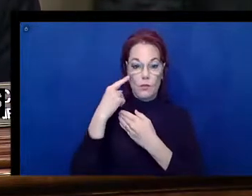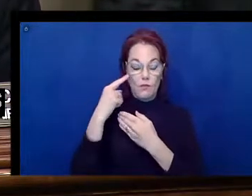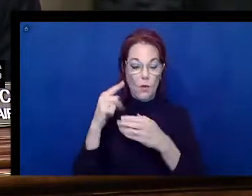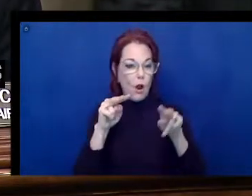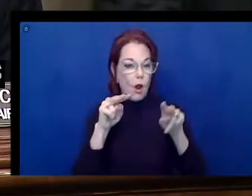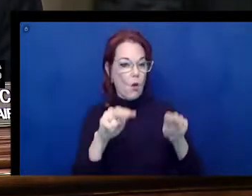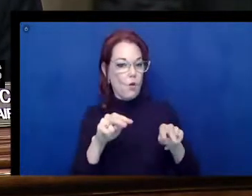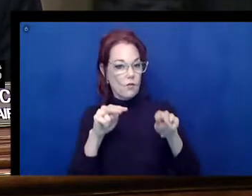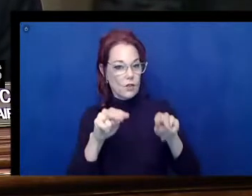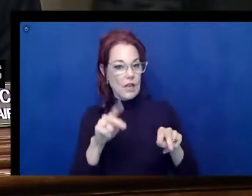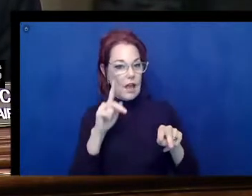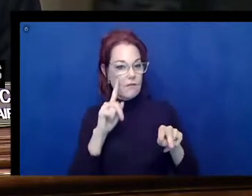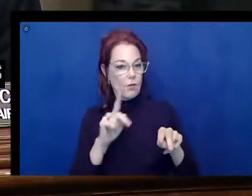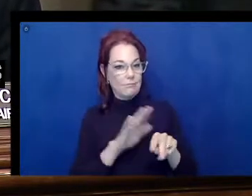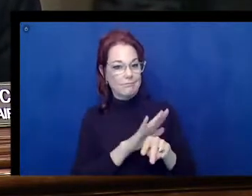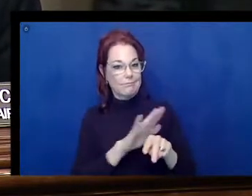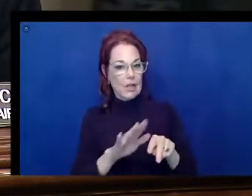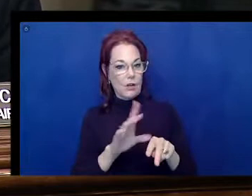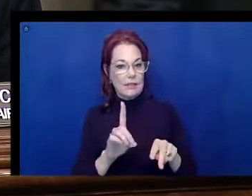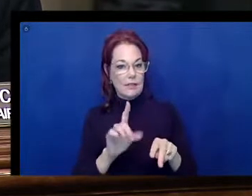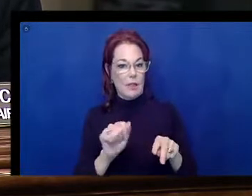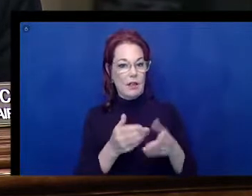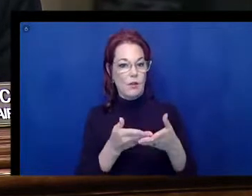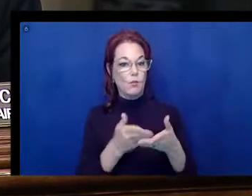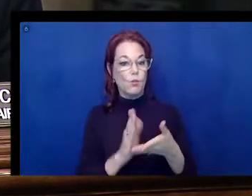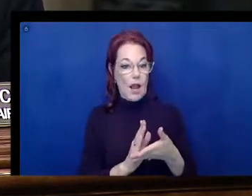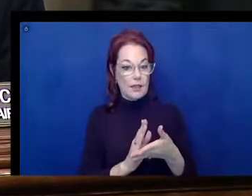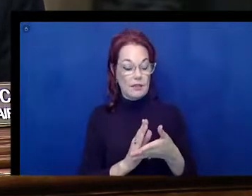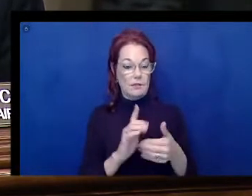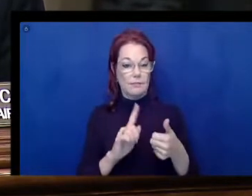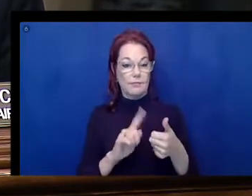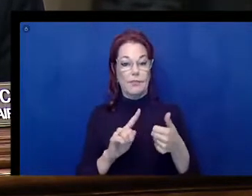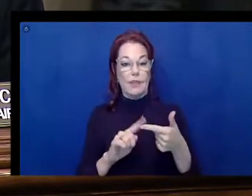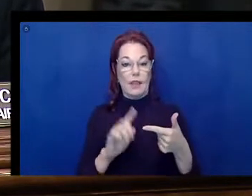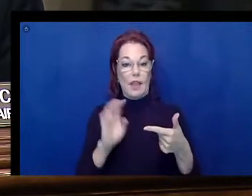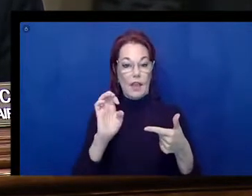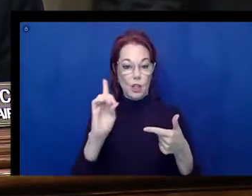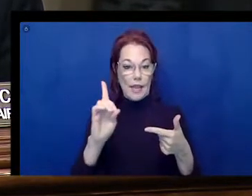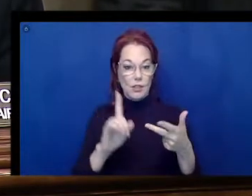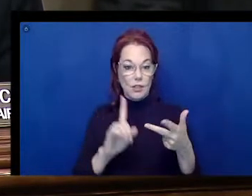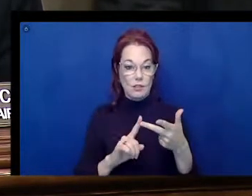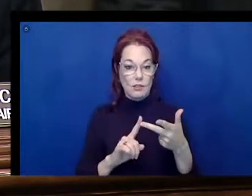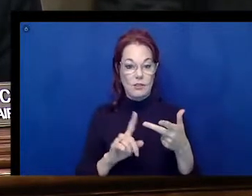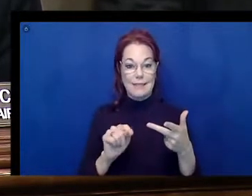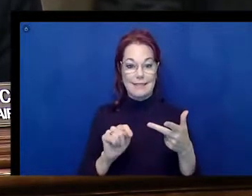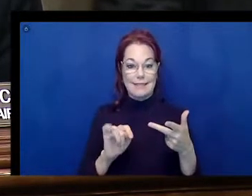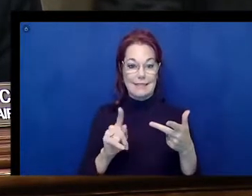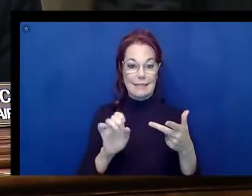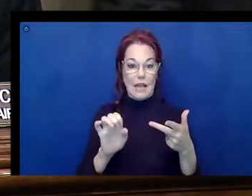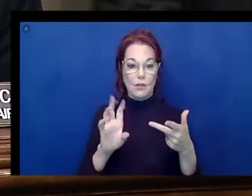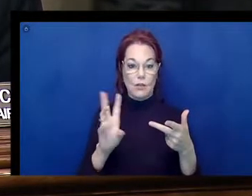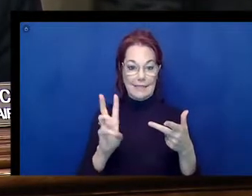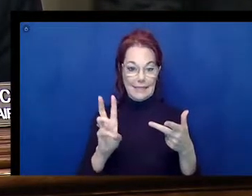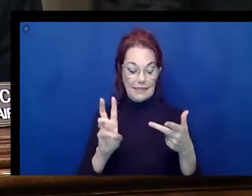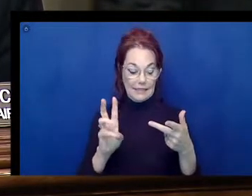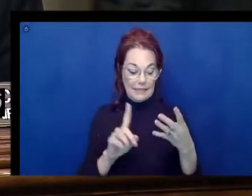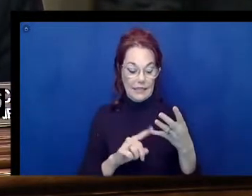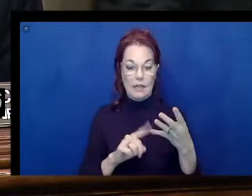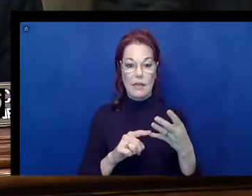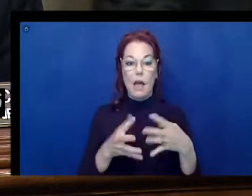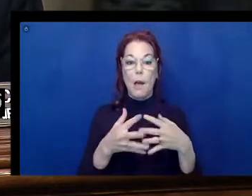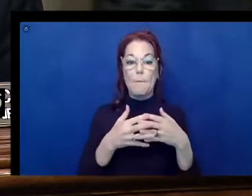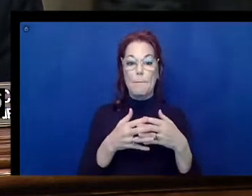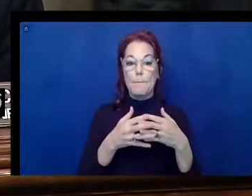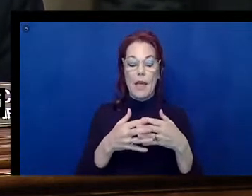division's disability rights, education, and Title VI enforcement, and the American Indian Working Group.